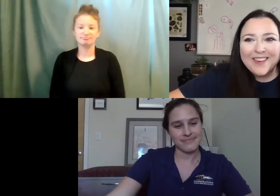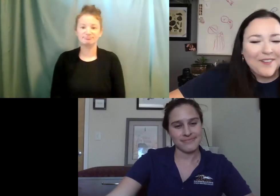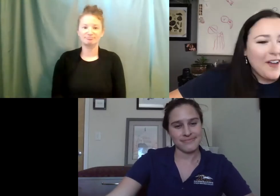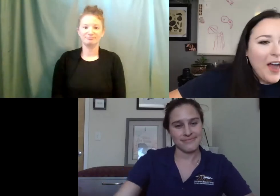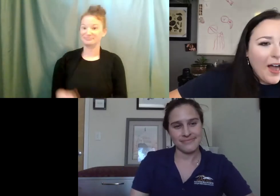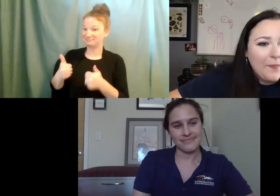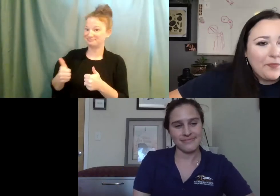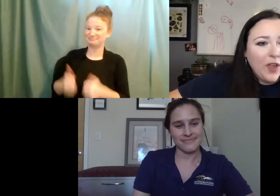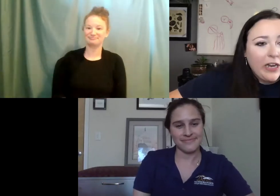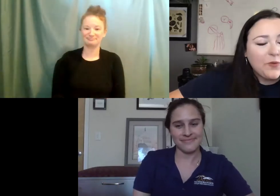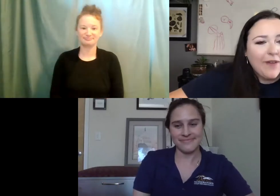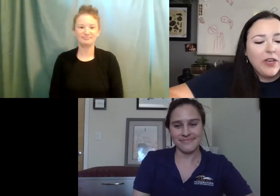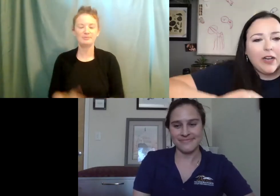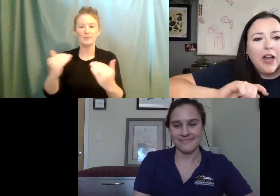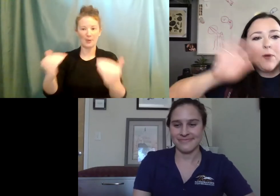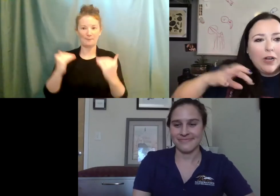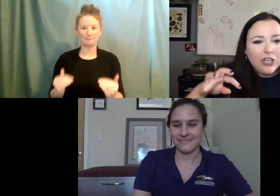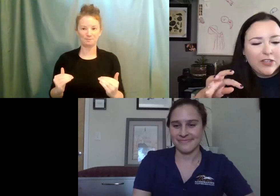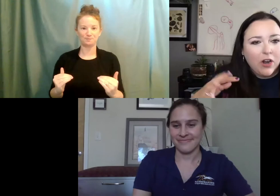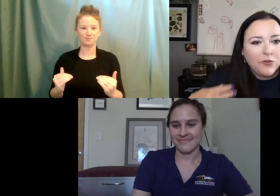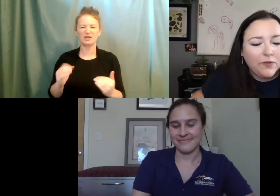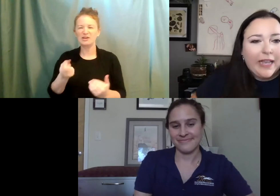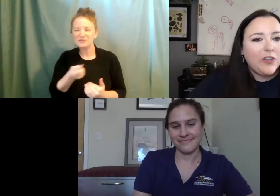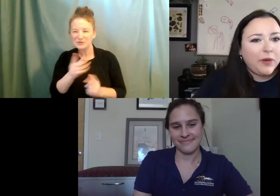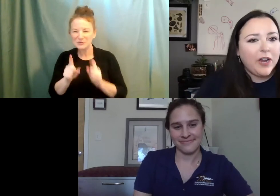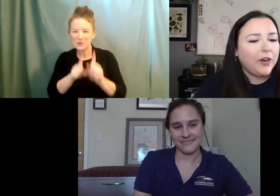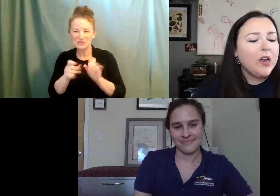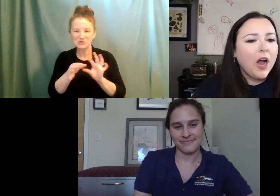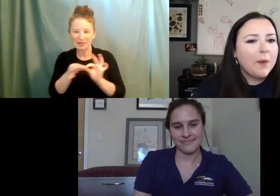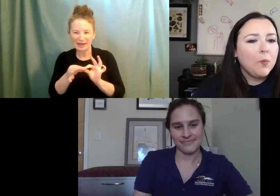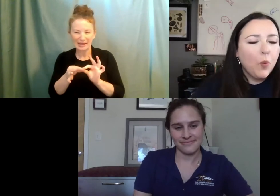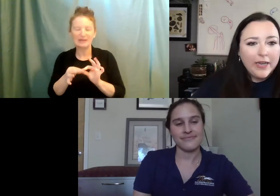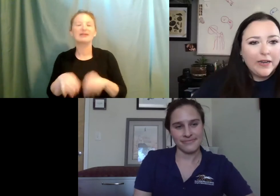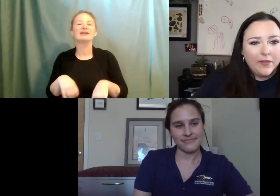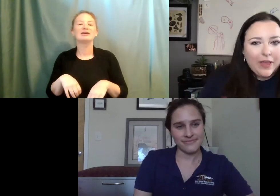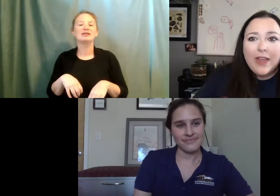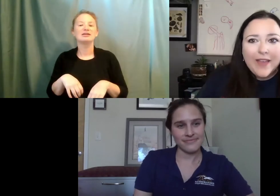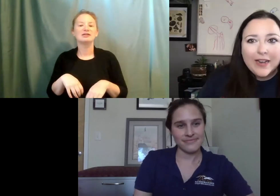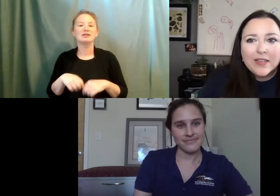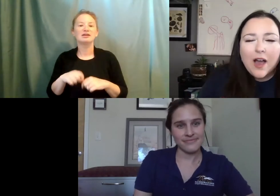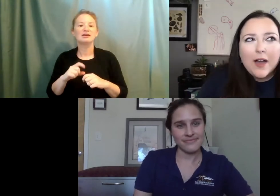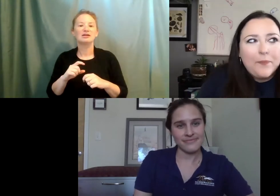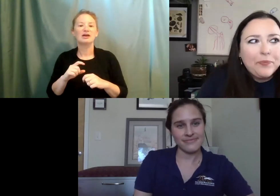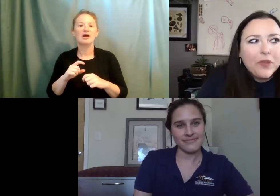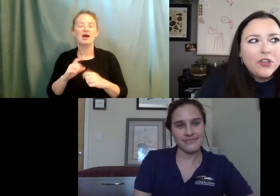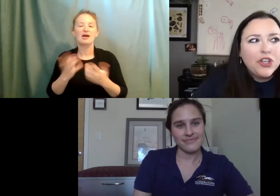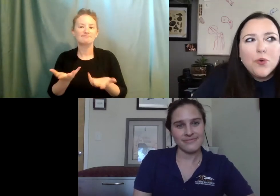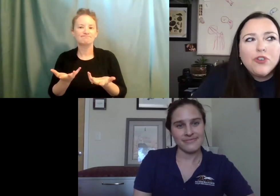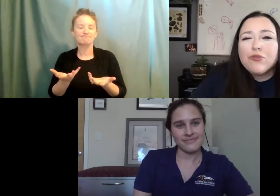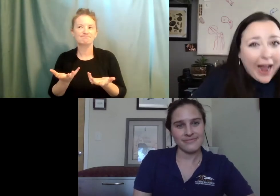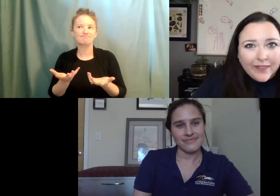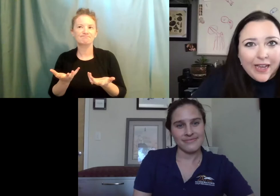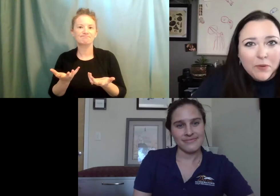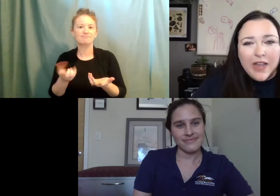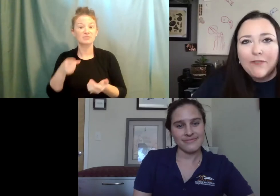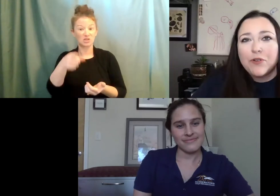Awesome. Thank you. Um, all right. So we have a couple of questions that are all sort of related to one another. Um, one that, and that is, uh, do you